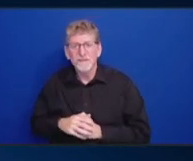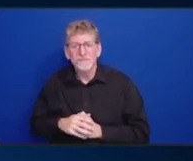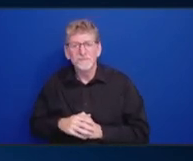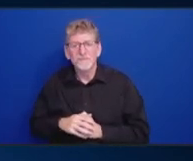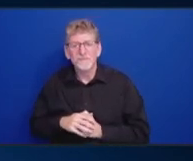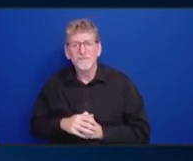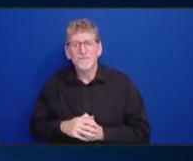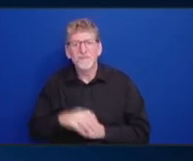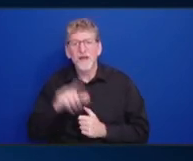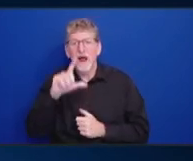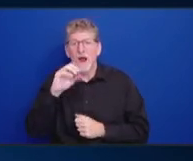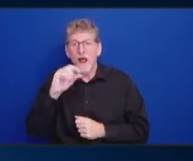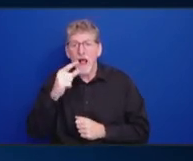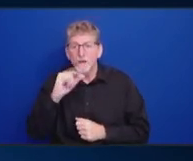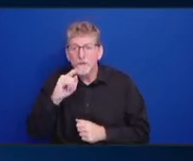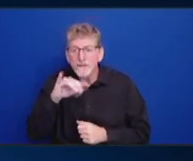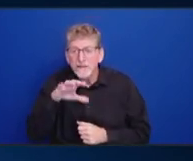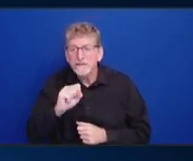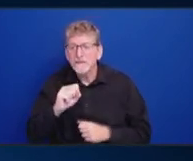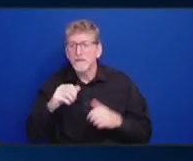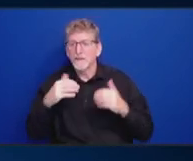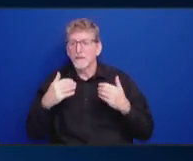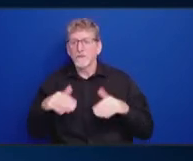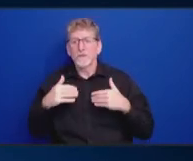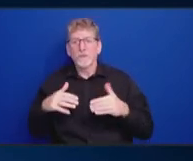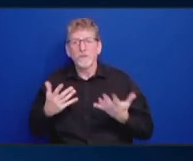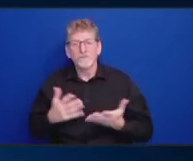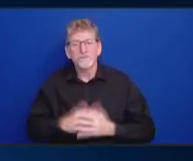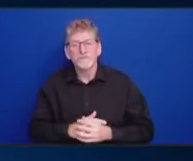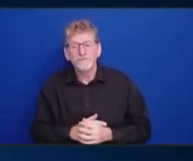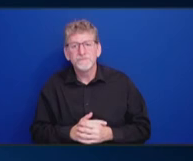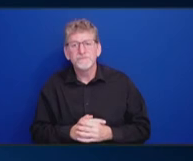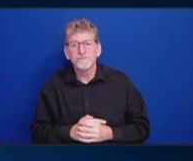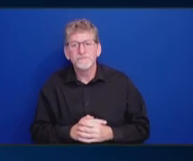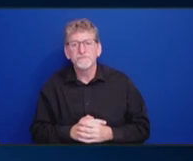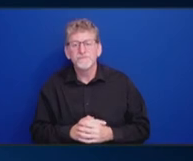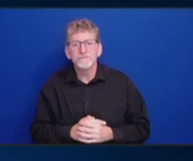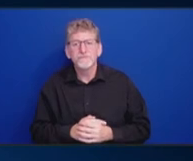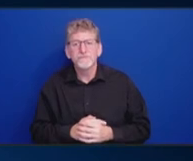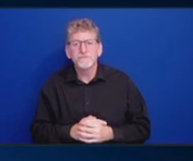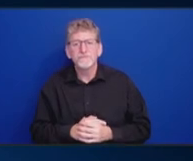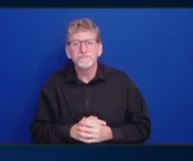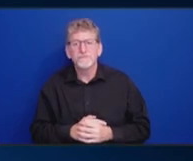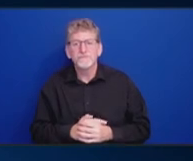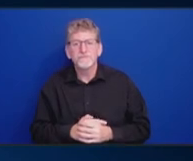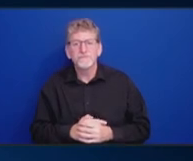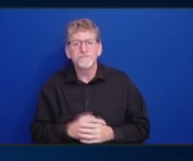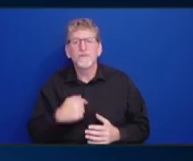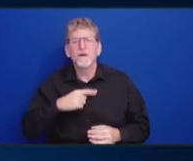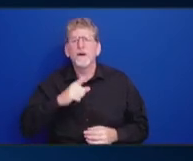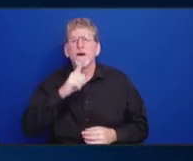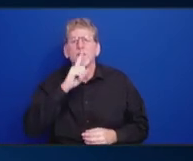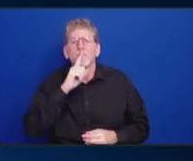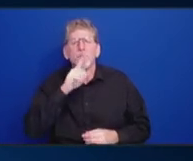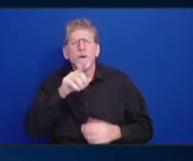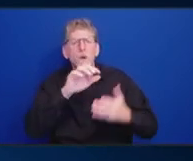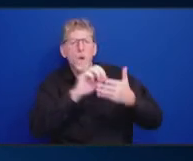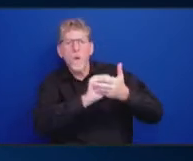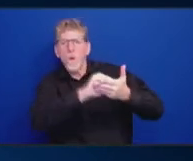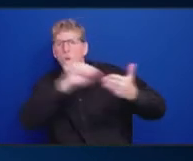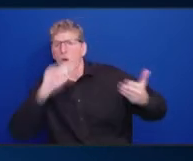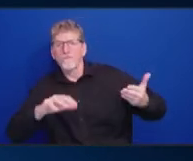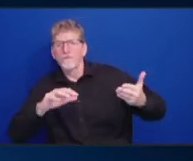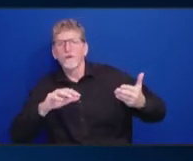not talk about immigration. I don't think we should take it off the table. I'm not asking to take it off the table. I'm just asking, does it need to be a standalone subcommittee?